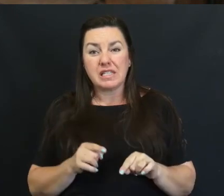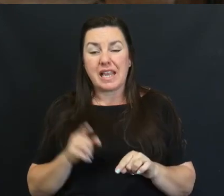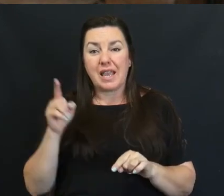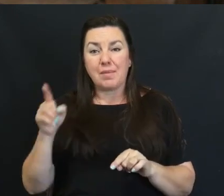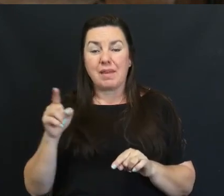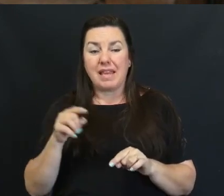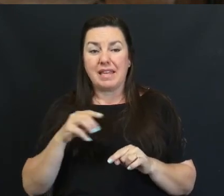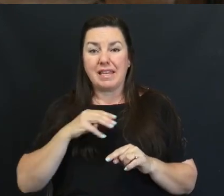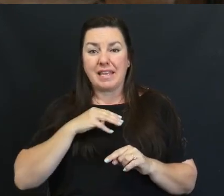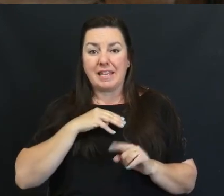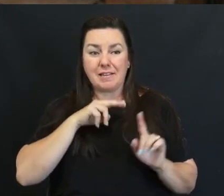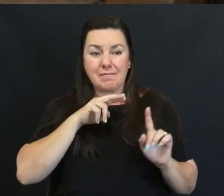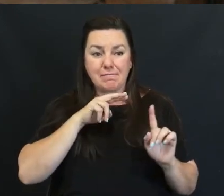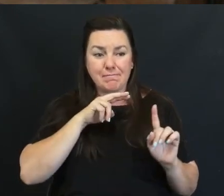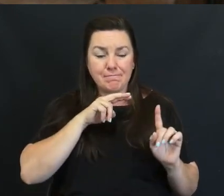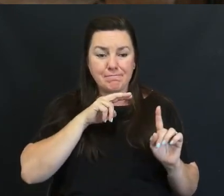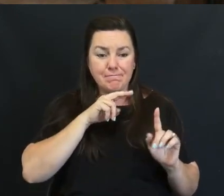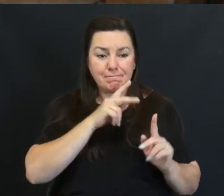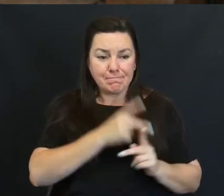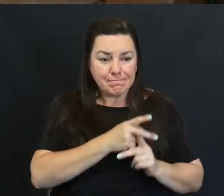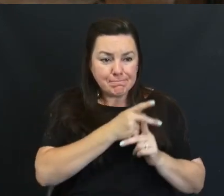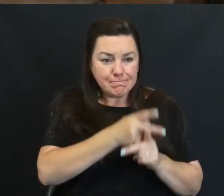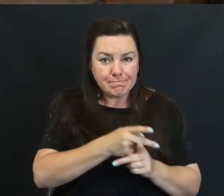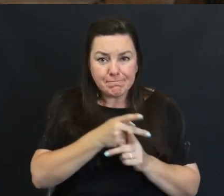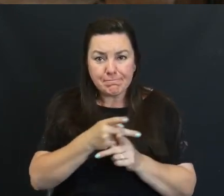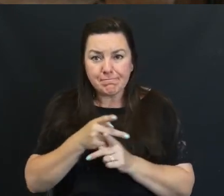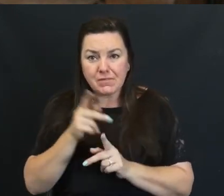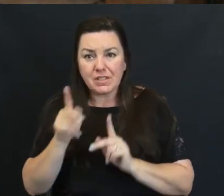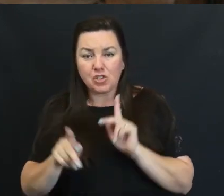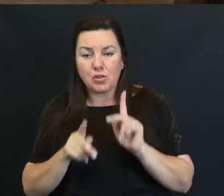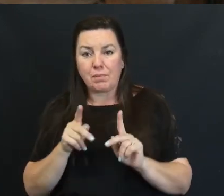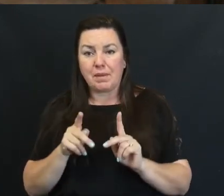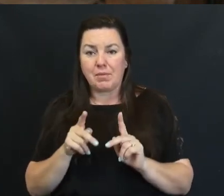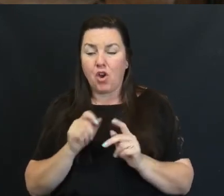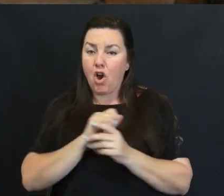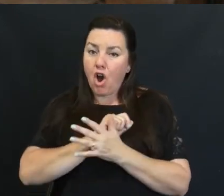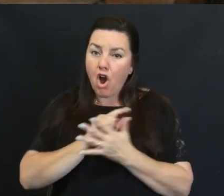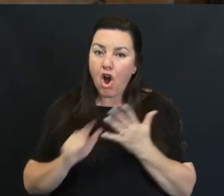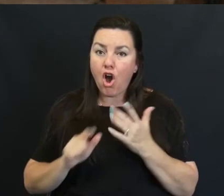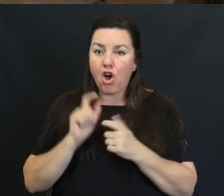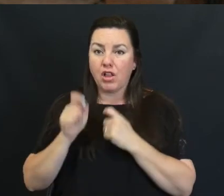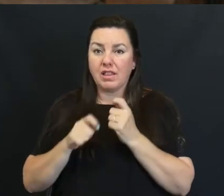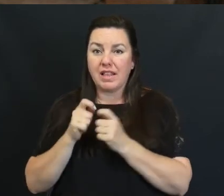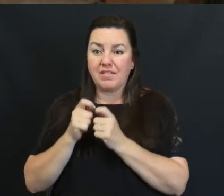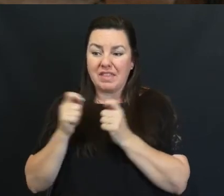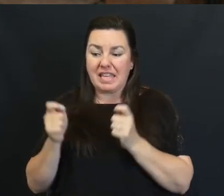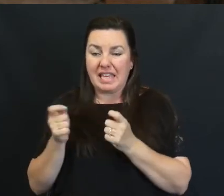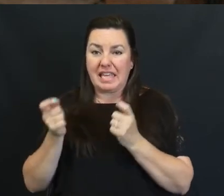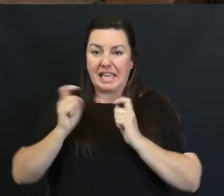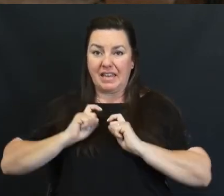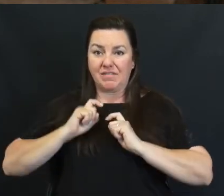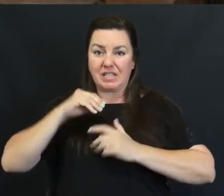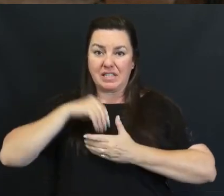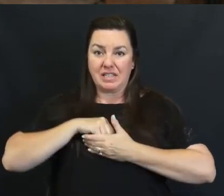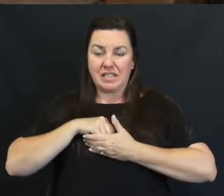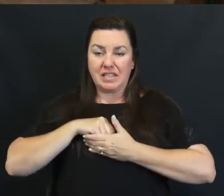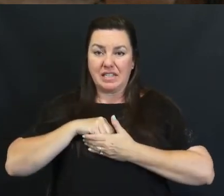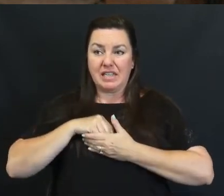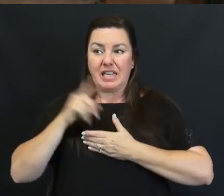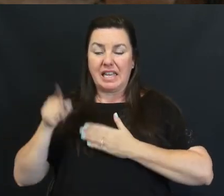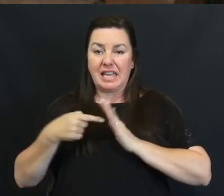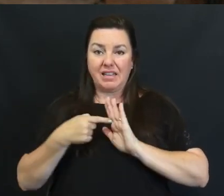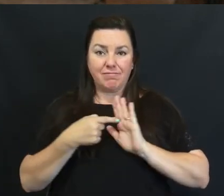Ministered To People And He Embodied All Of The Gifts He Was All Of Them He Embodied Them He Is Them And He